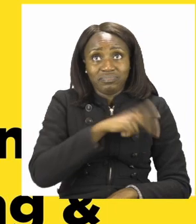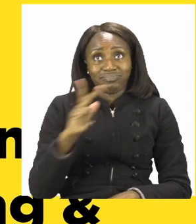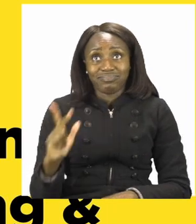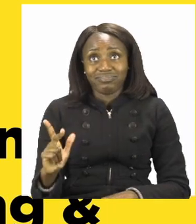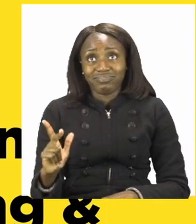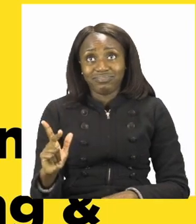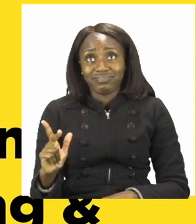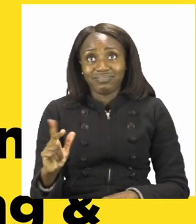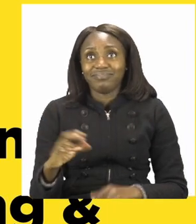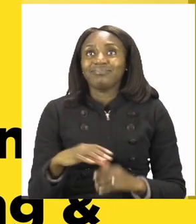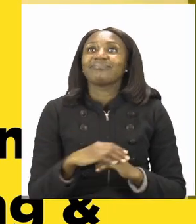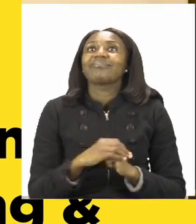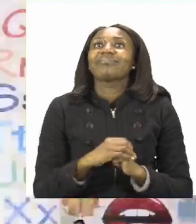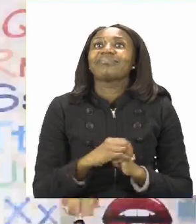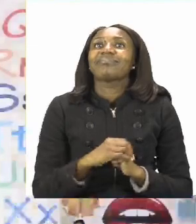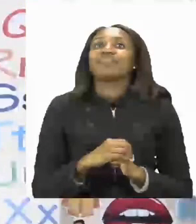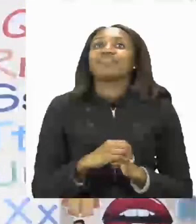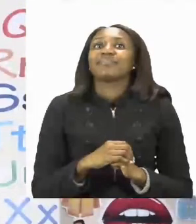professions.